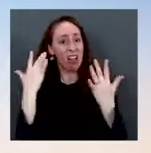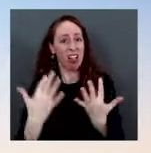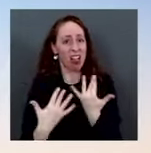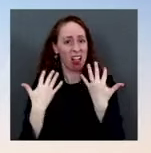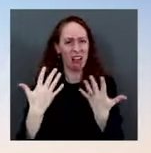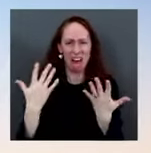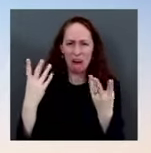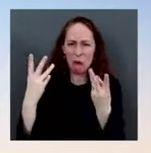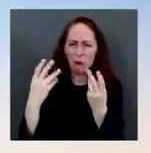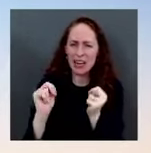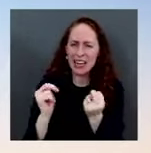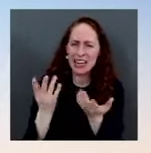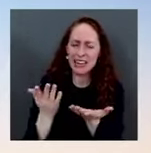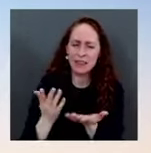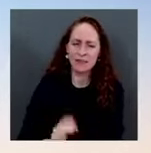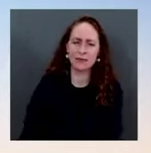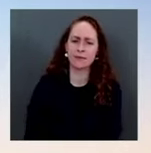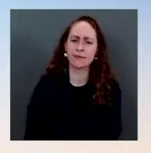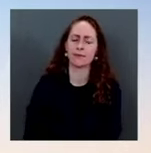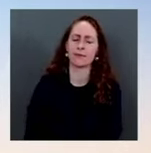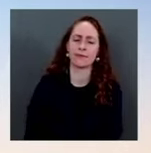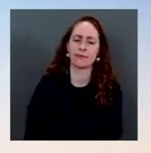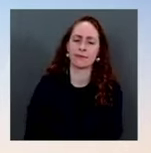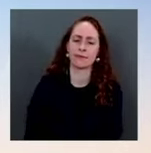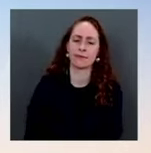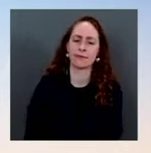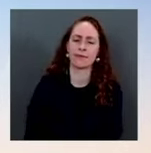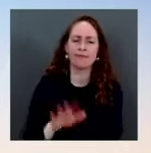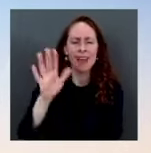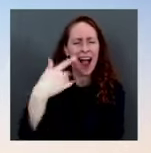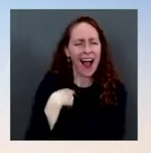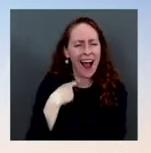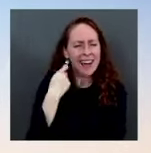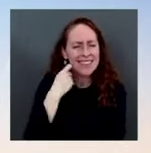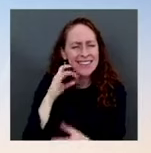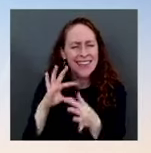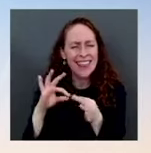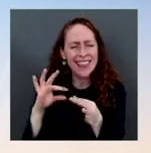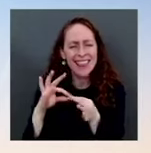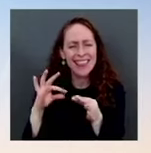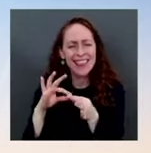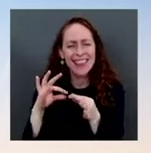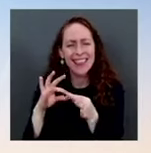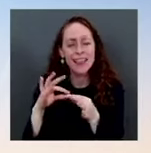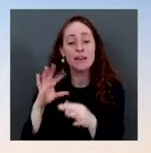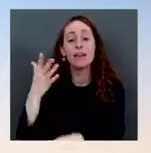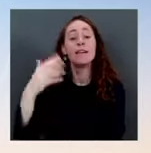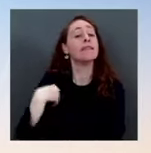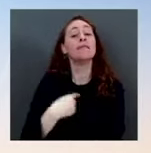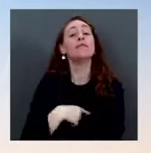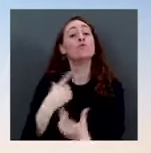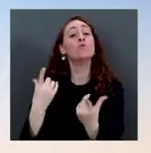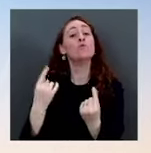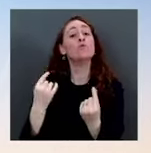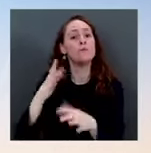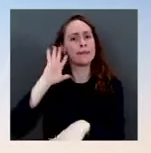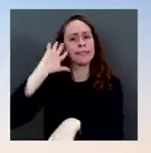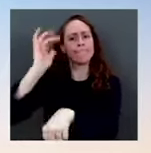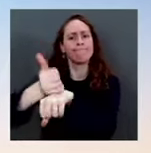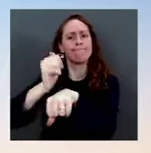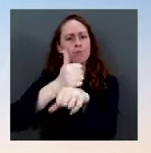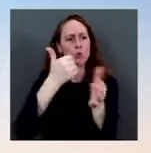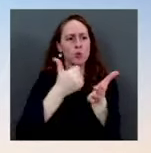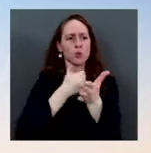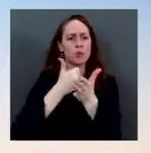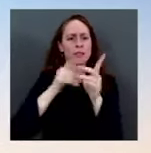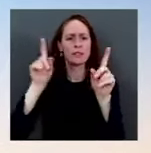in parts of the country where they have been hardest hit new york city is one of them and those testing sites will be up and running in new york city by the end